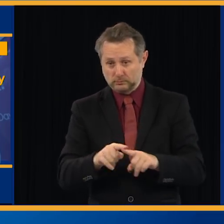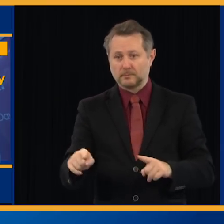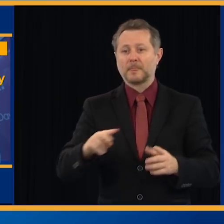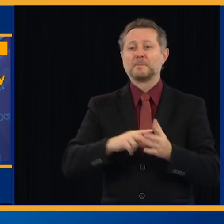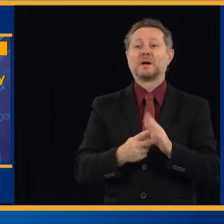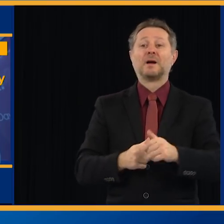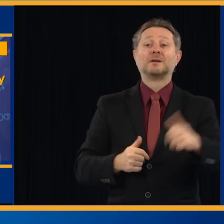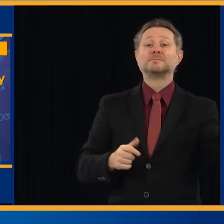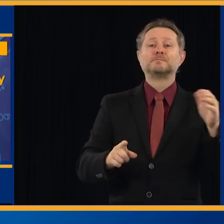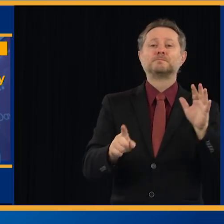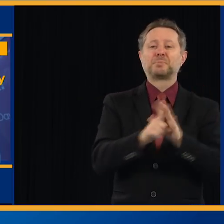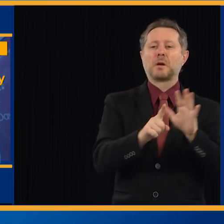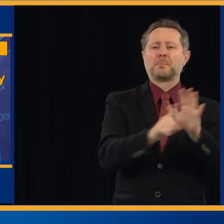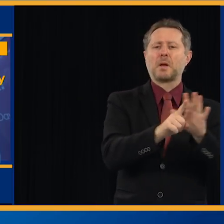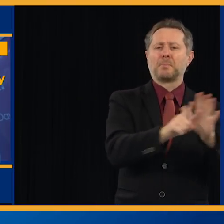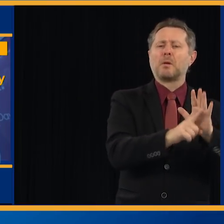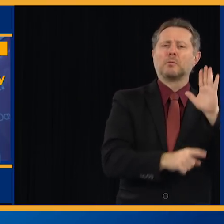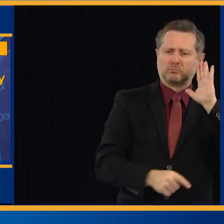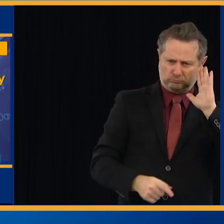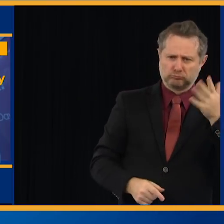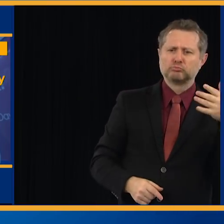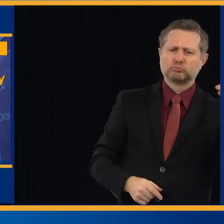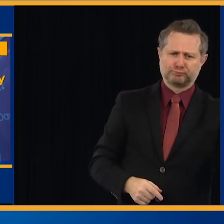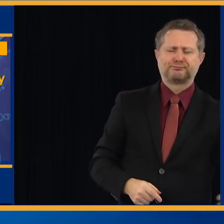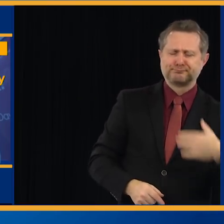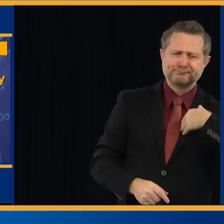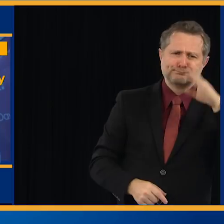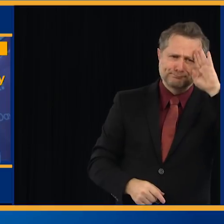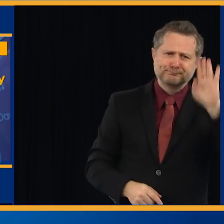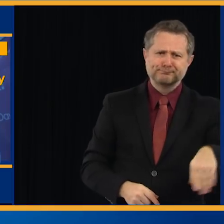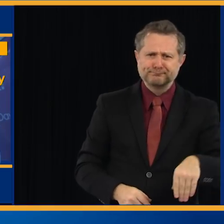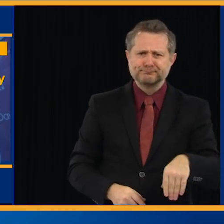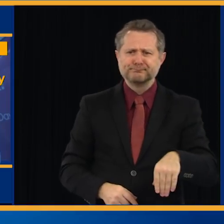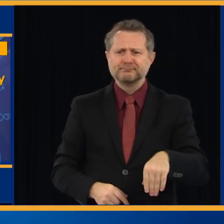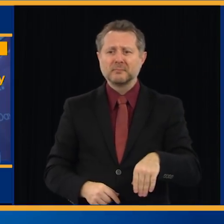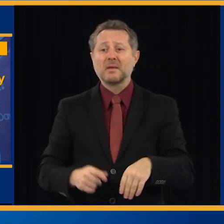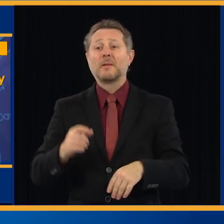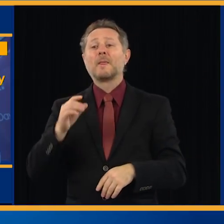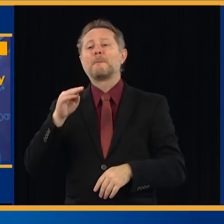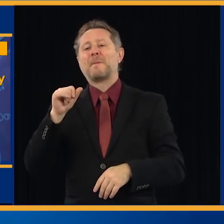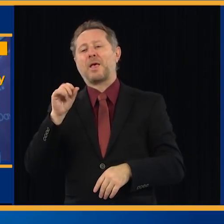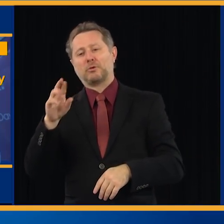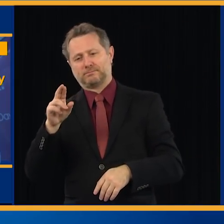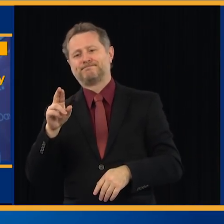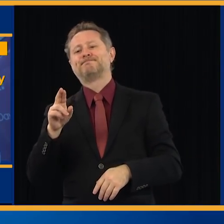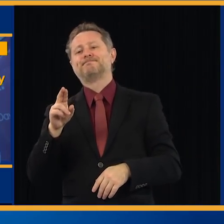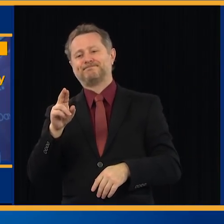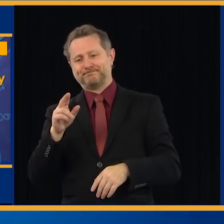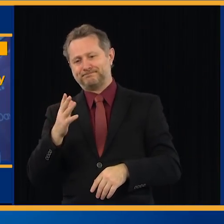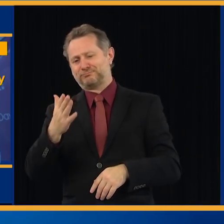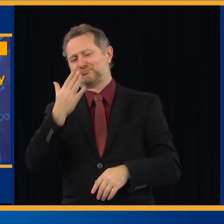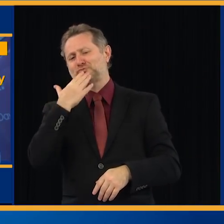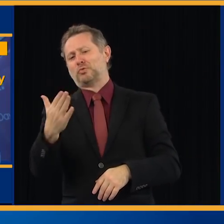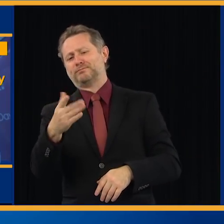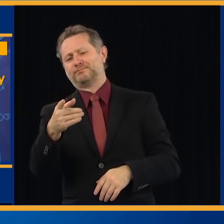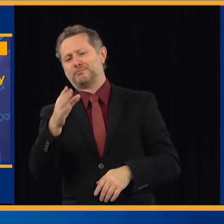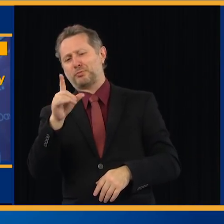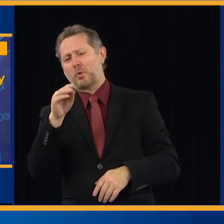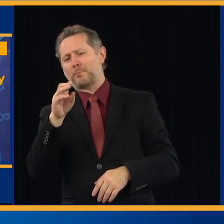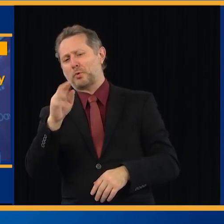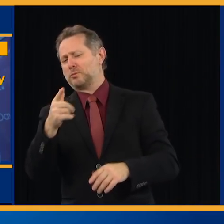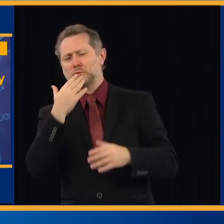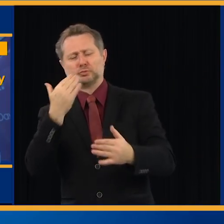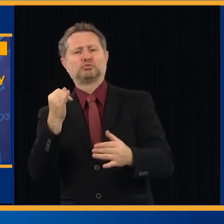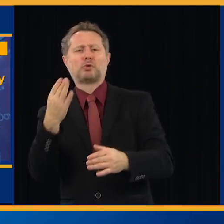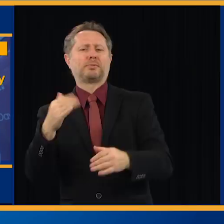unanticipated consequences. So the mayor is really stepping up to the plate here and is doing something